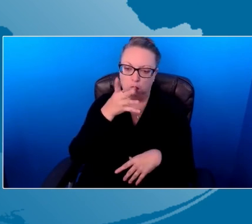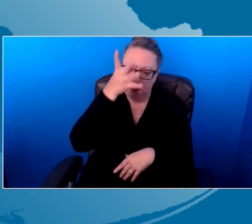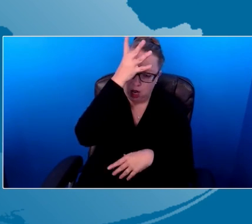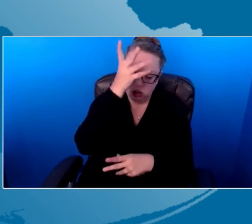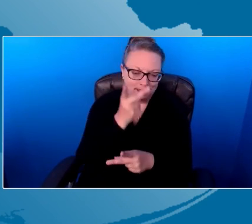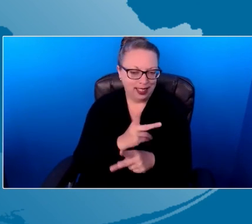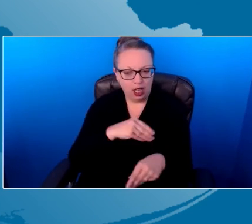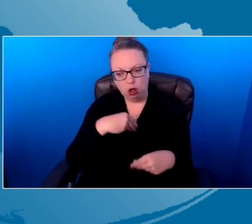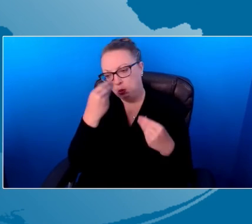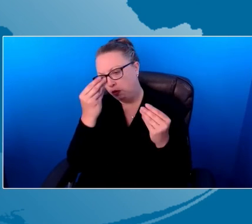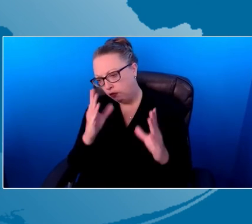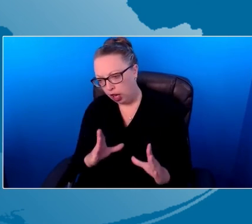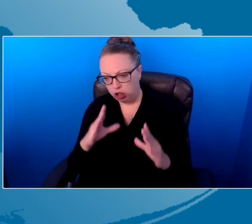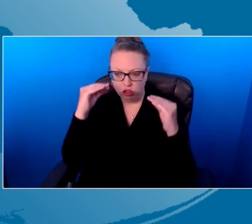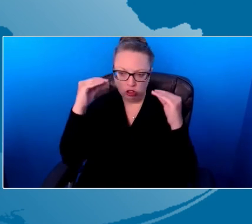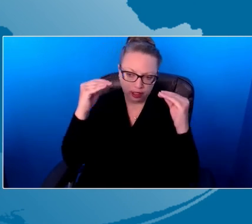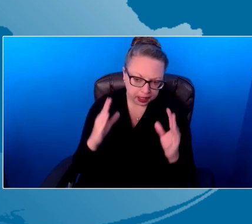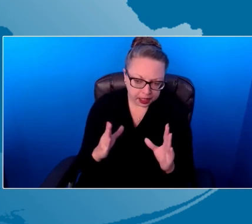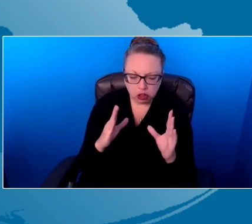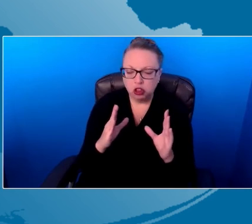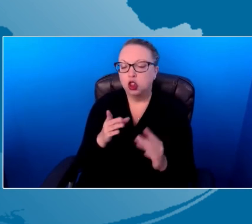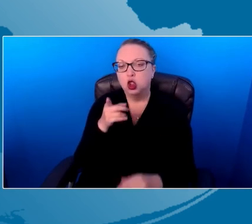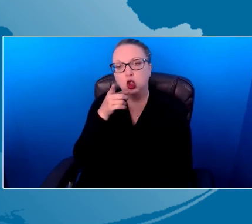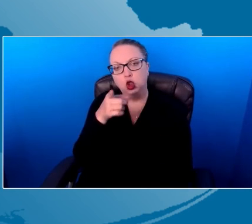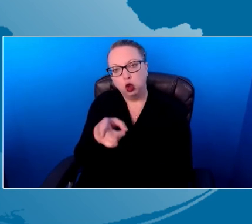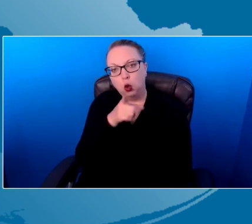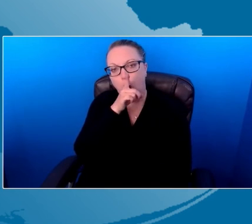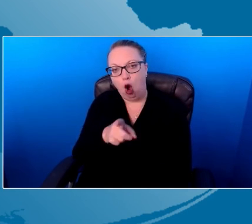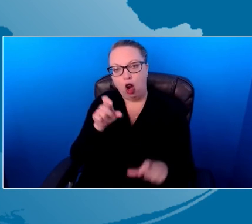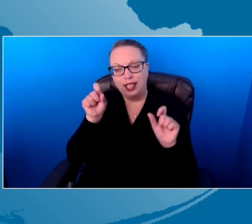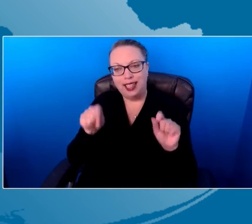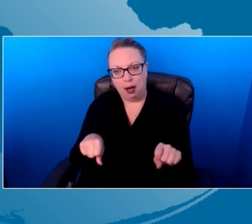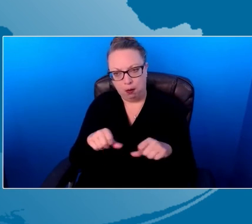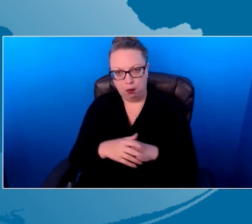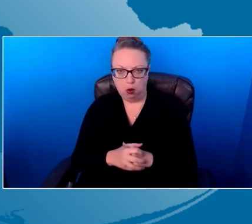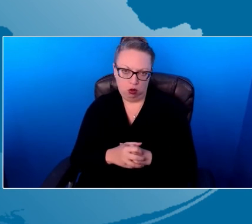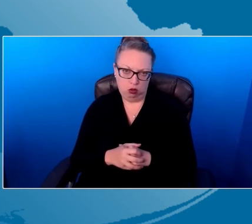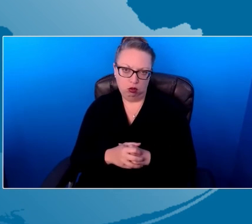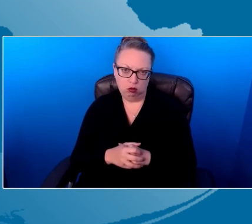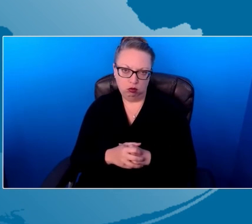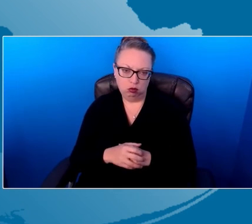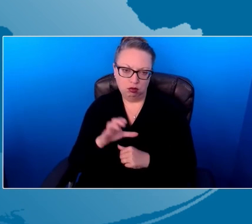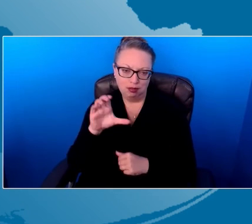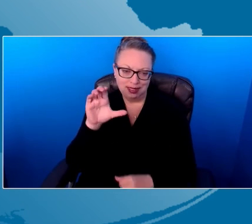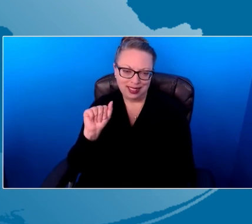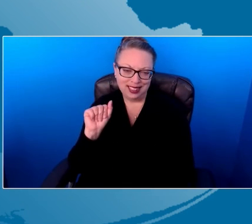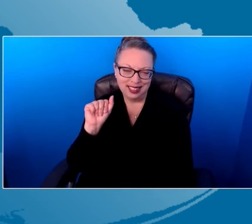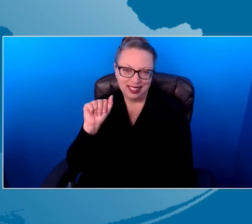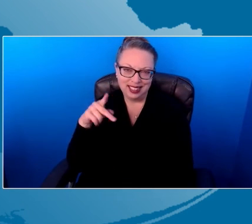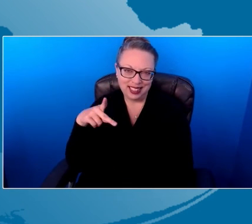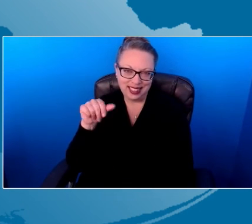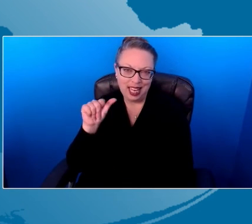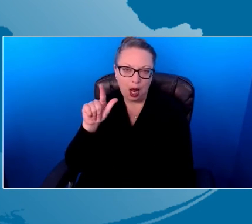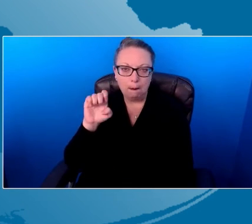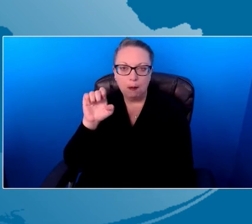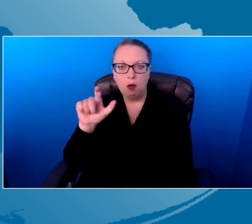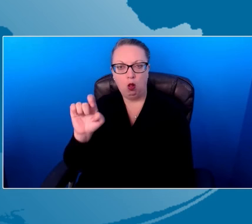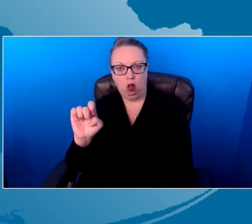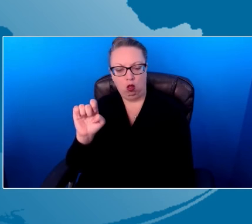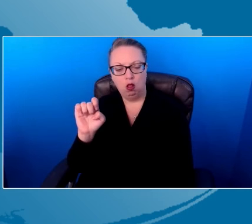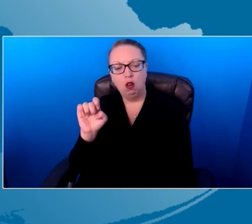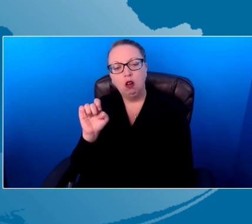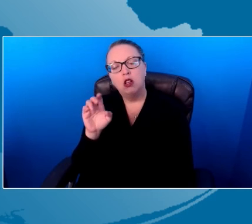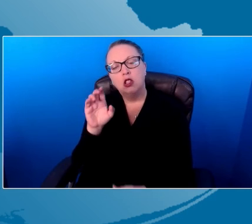and child care providers to be, you are capable. And I want the message that those important people in that child's life